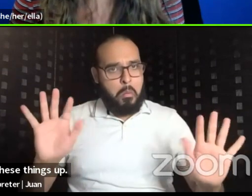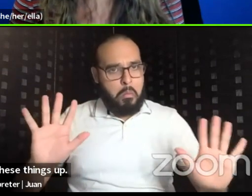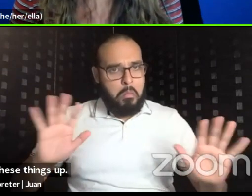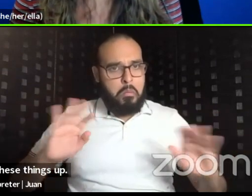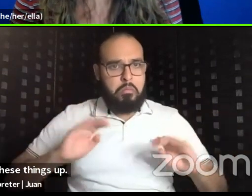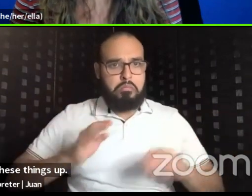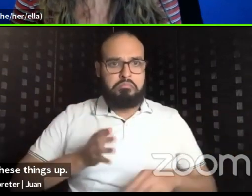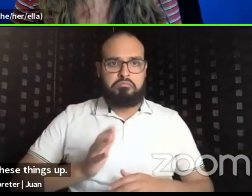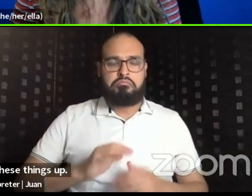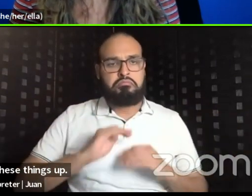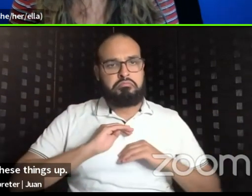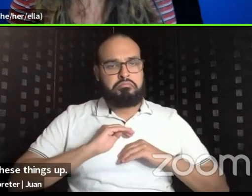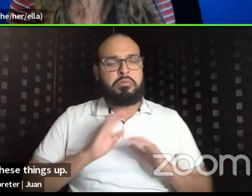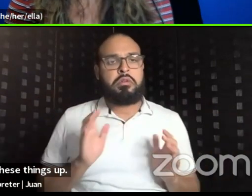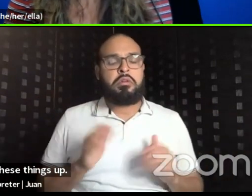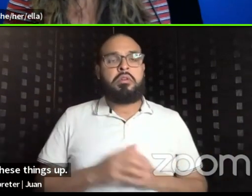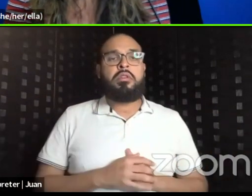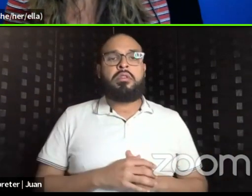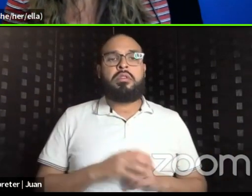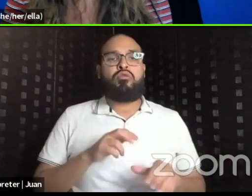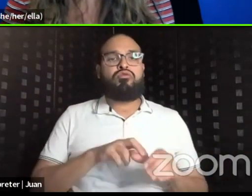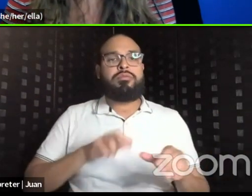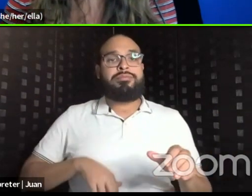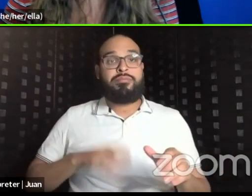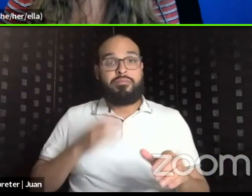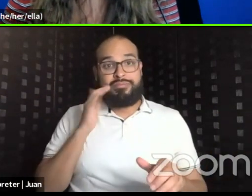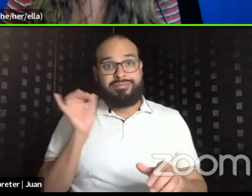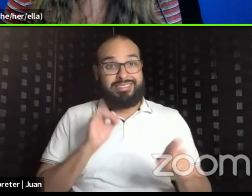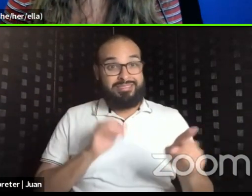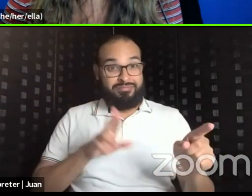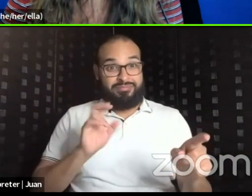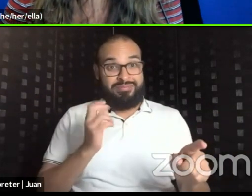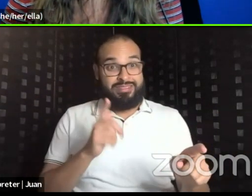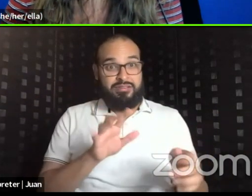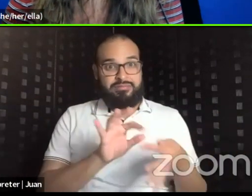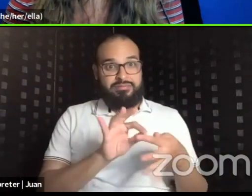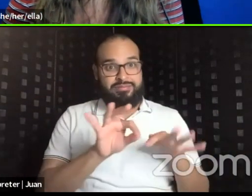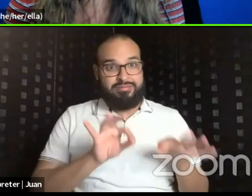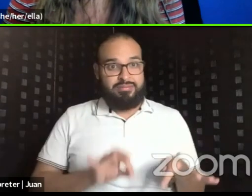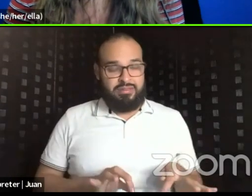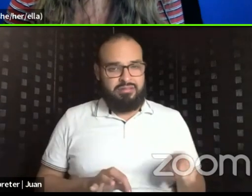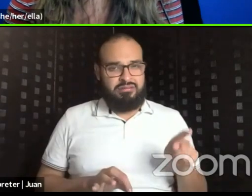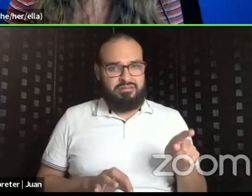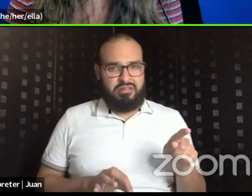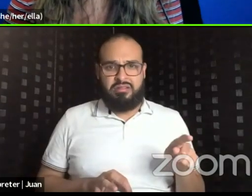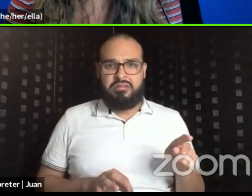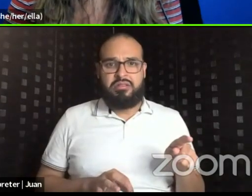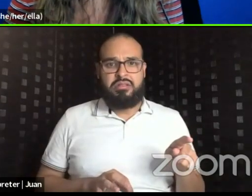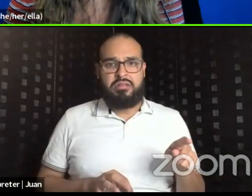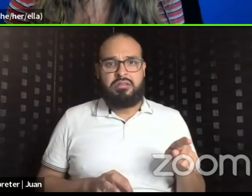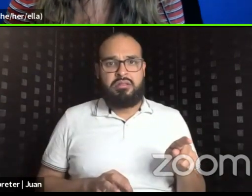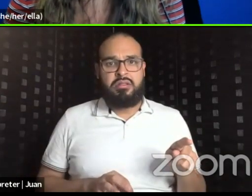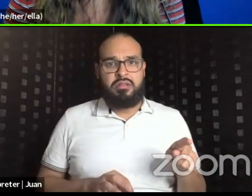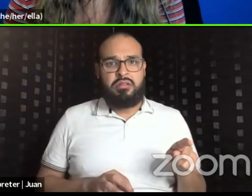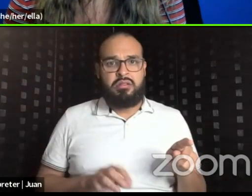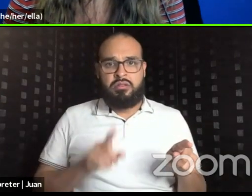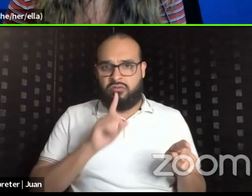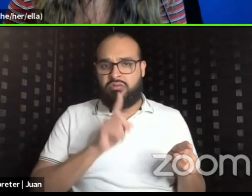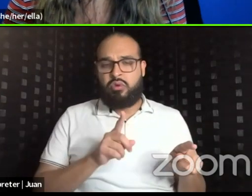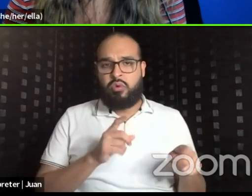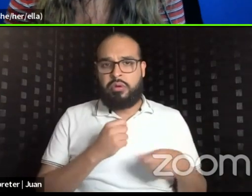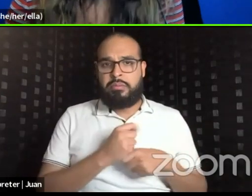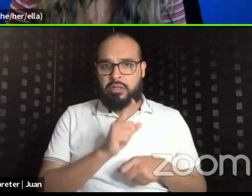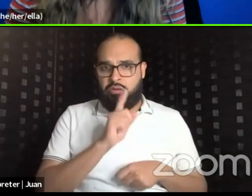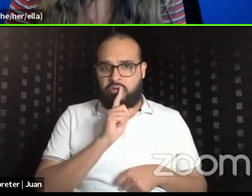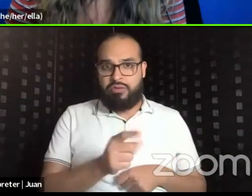step back and, and, and like Rachel said, you know, we, we, we really try, we, we really make sure that everyone